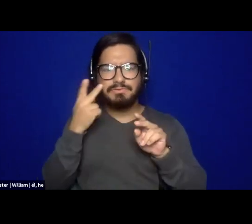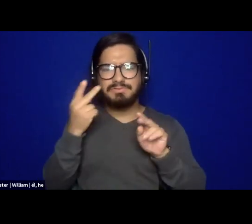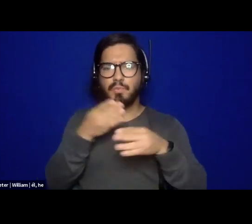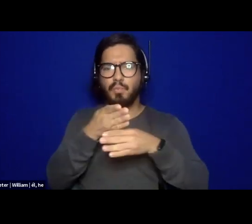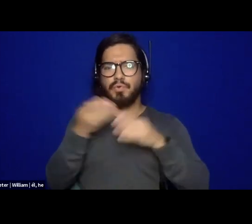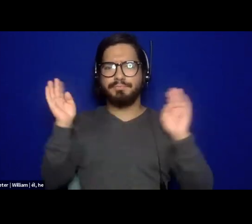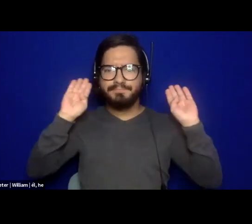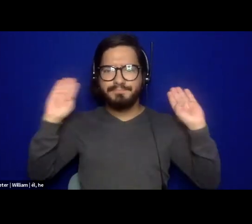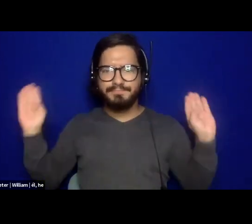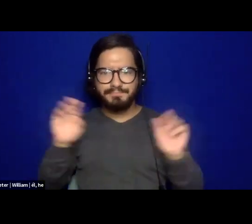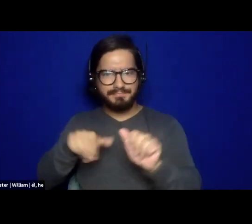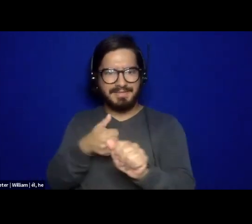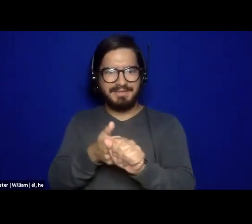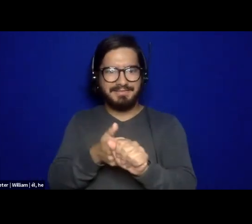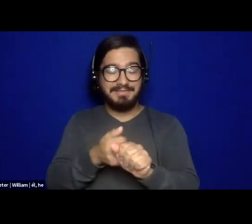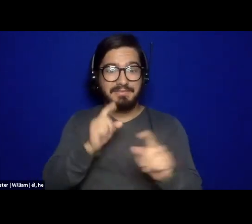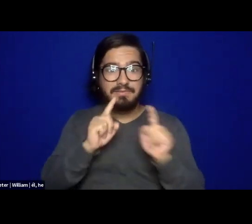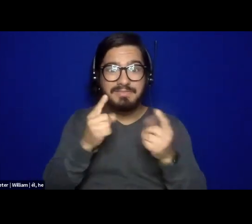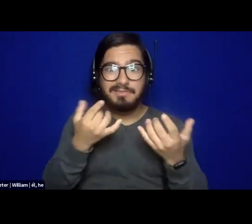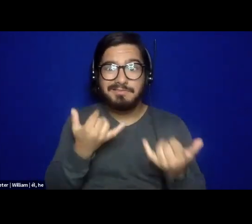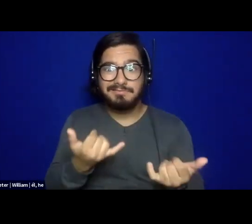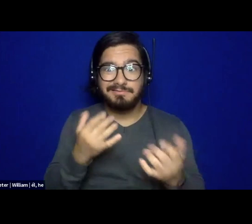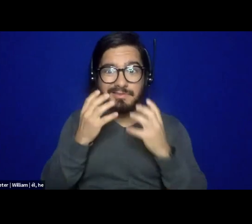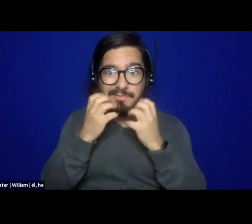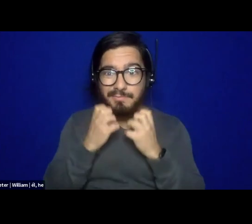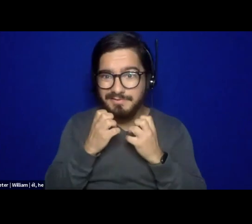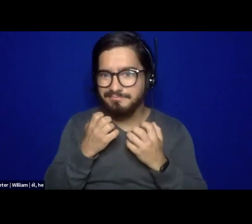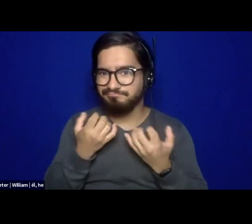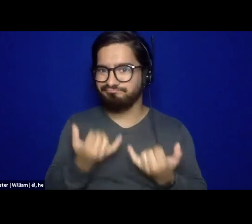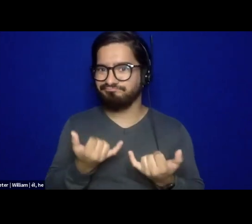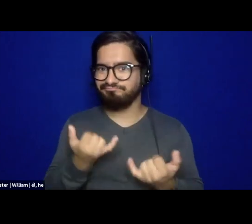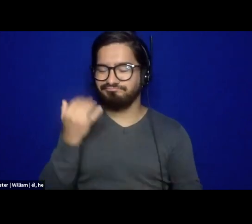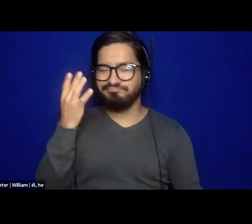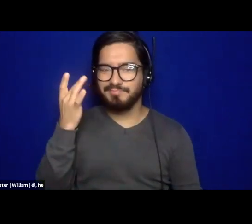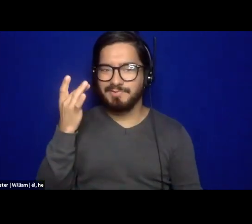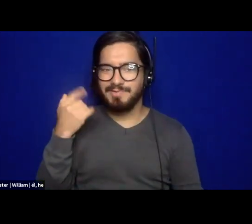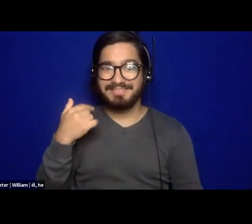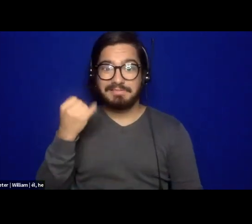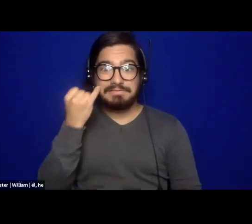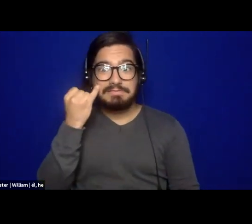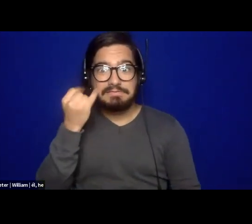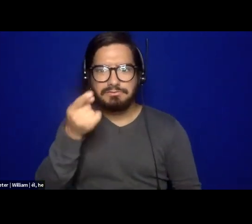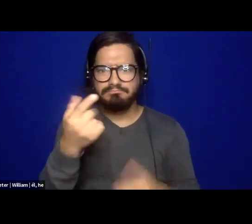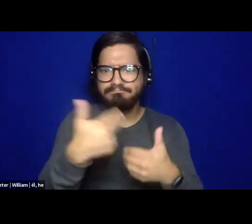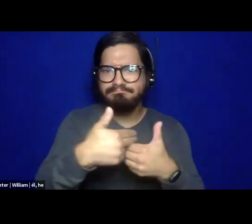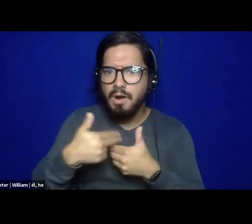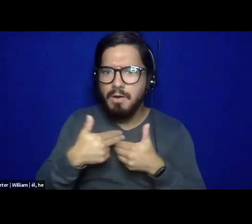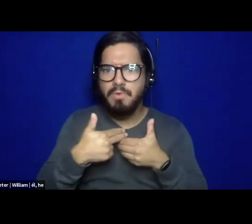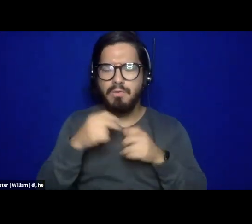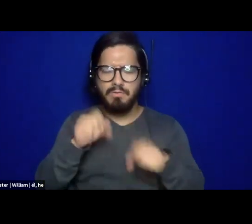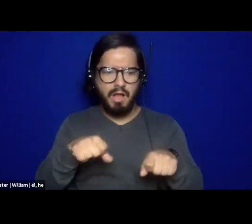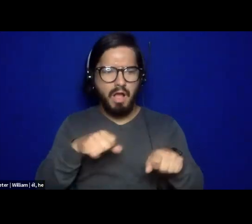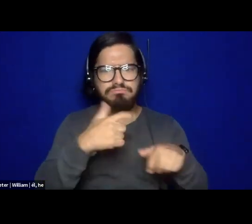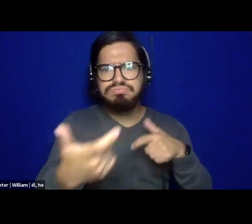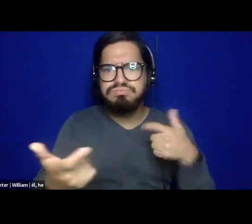I really appreciate this conversation in this series because I think the more of us that can engage in conversation around the actual